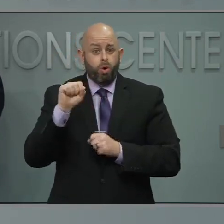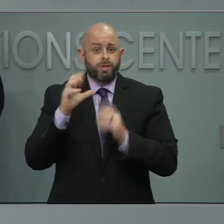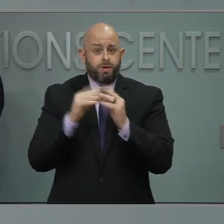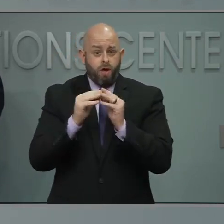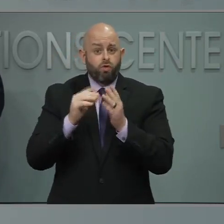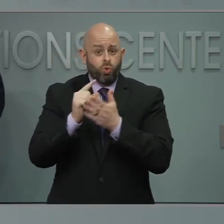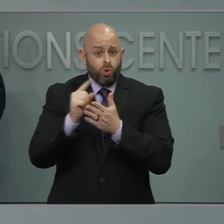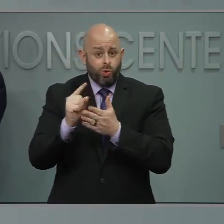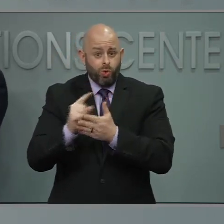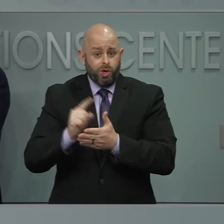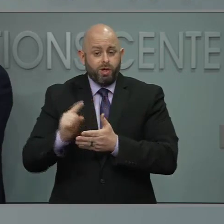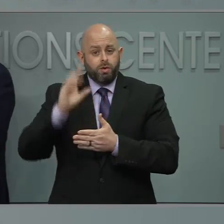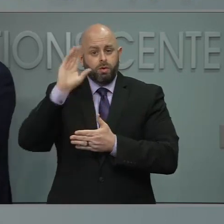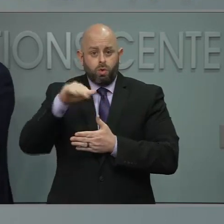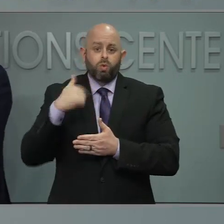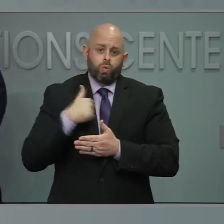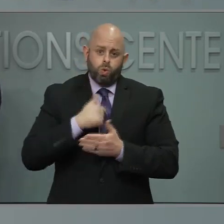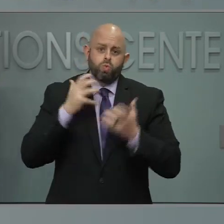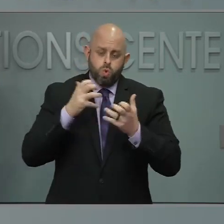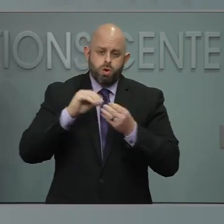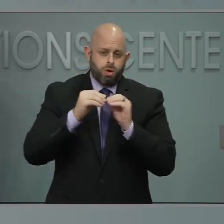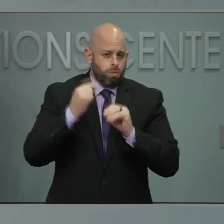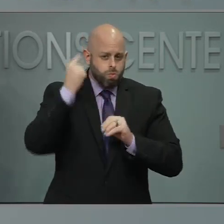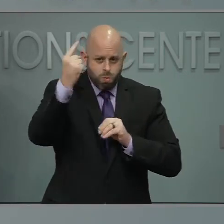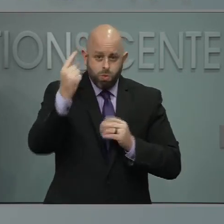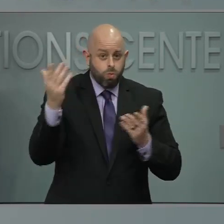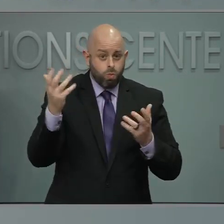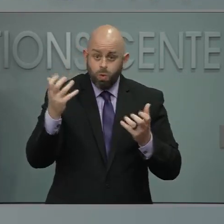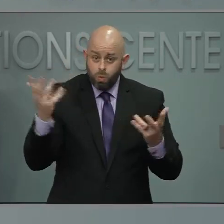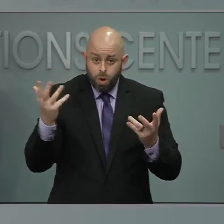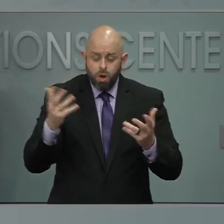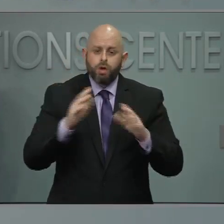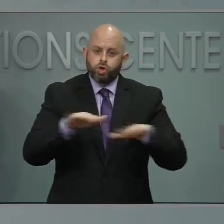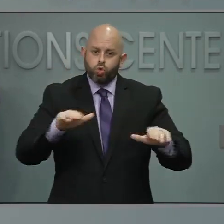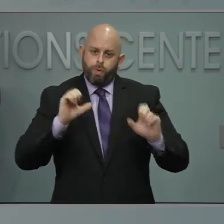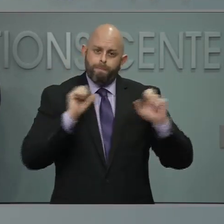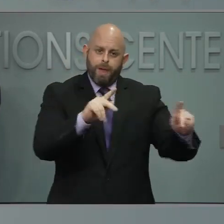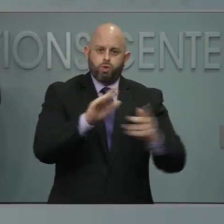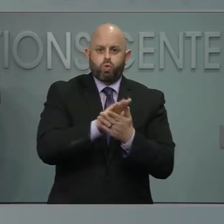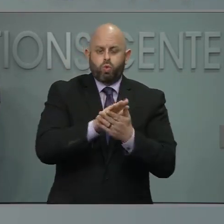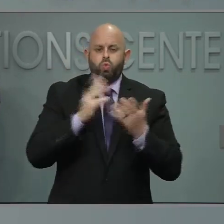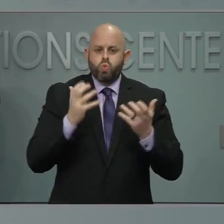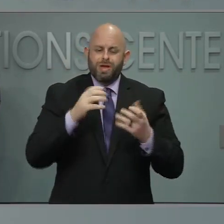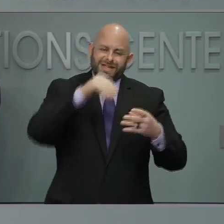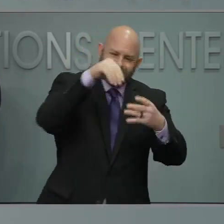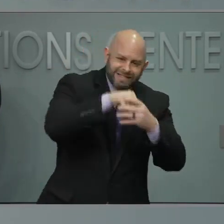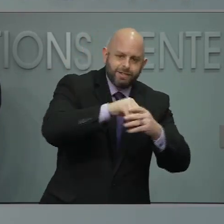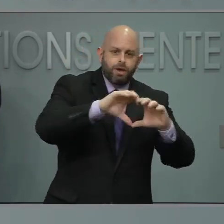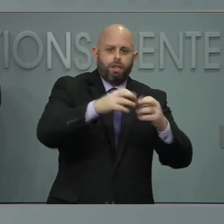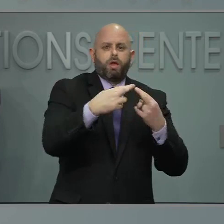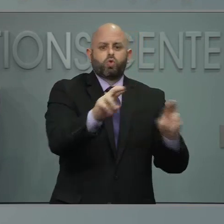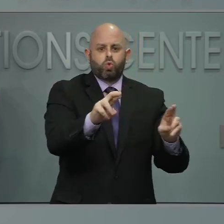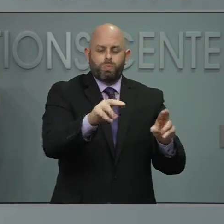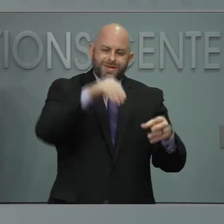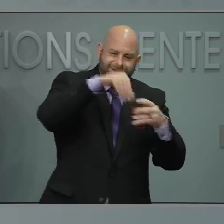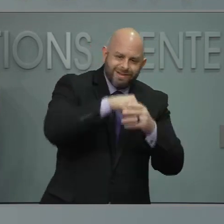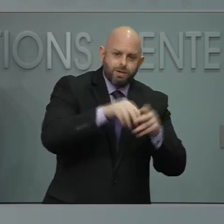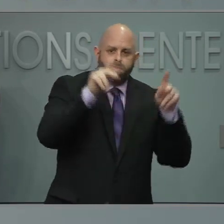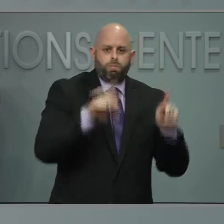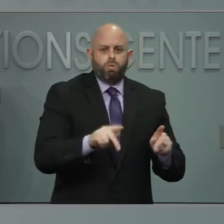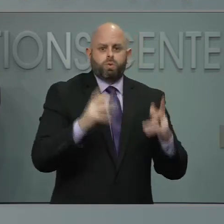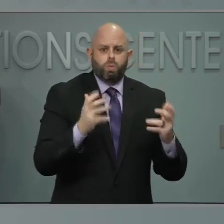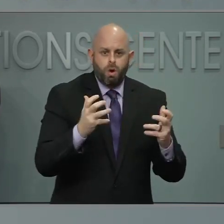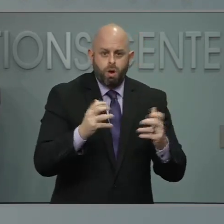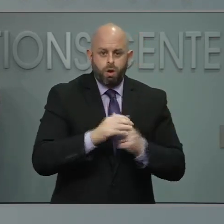one priority is getting our children safely back into the classroom. We know all that they are missing by